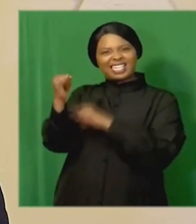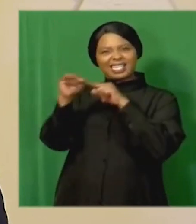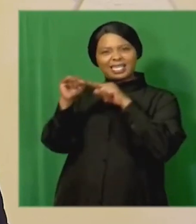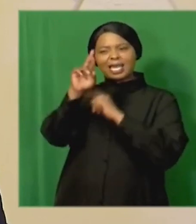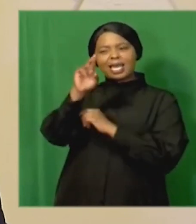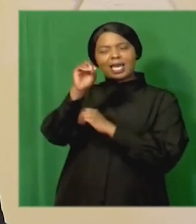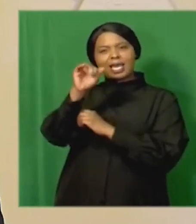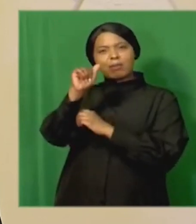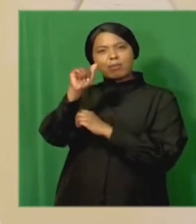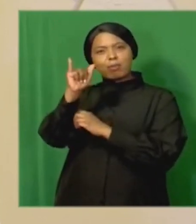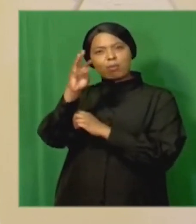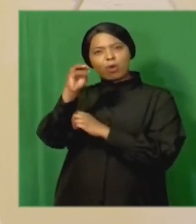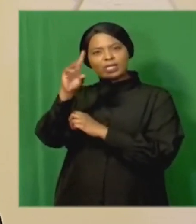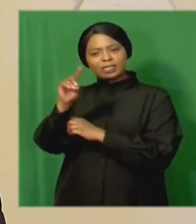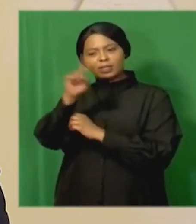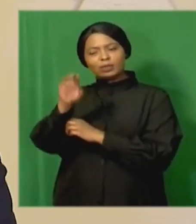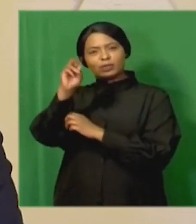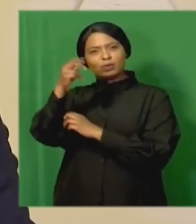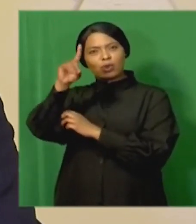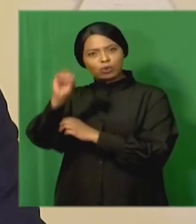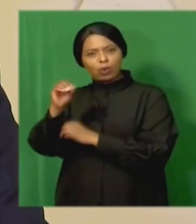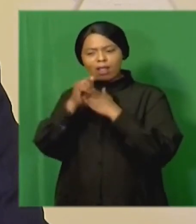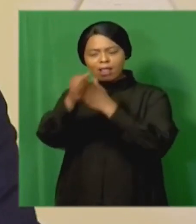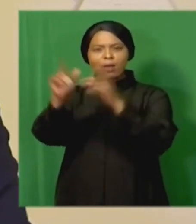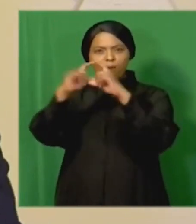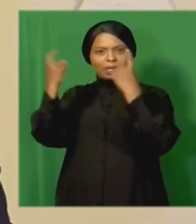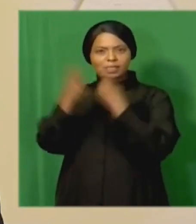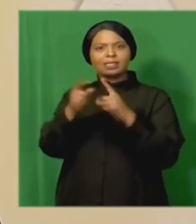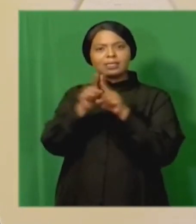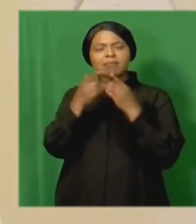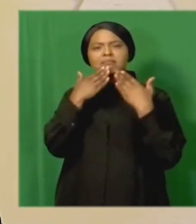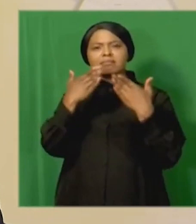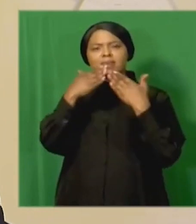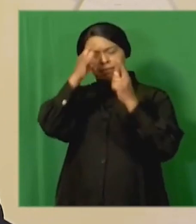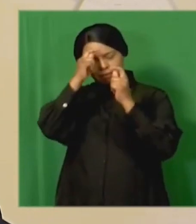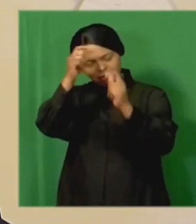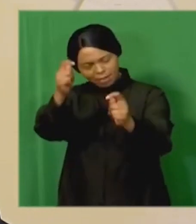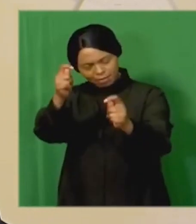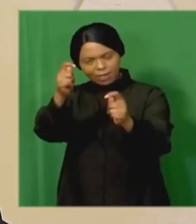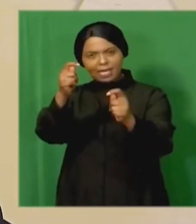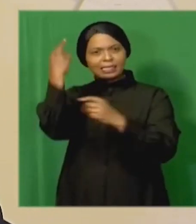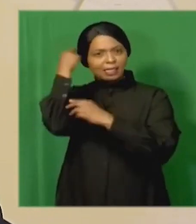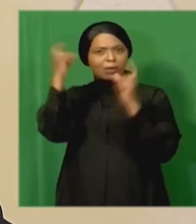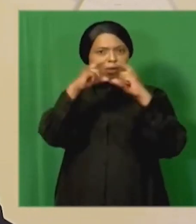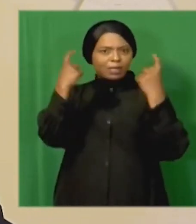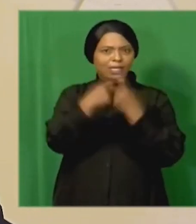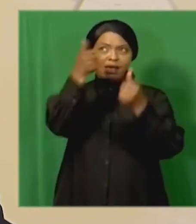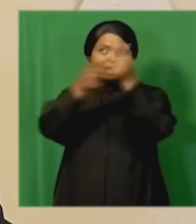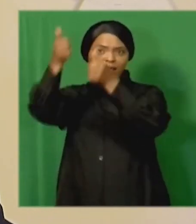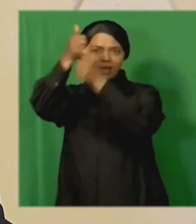commission we once again extend our gratitude to the secretary of the commission the heads of the